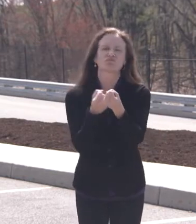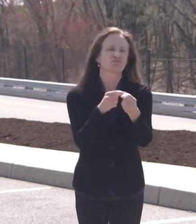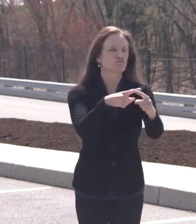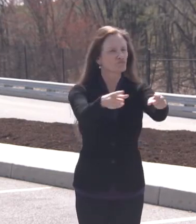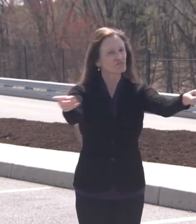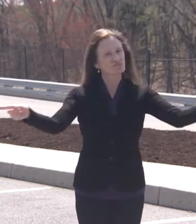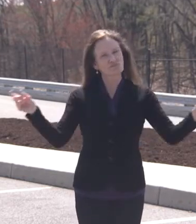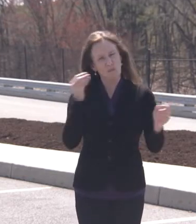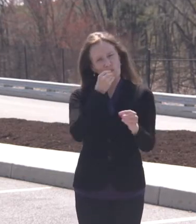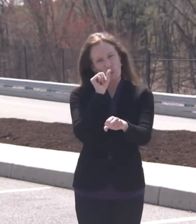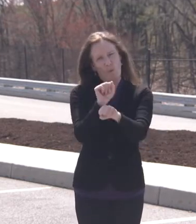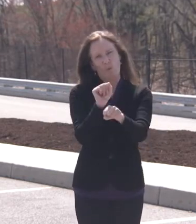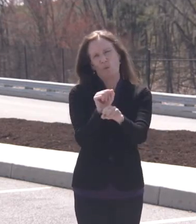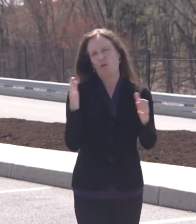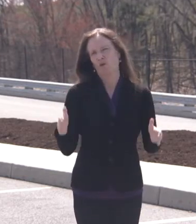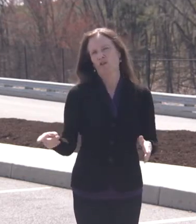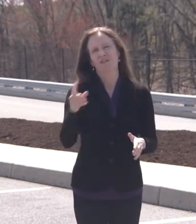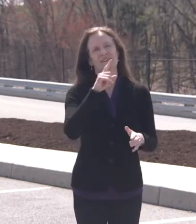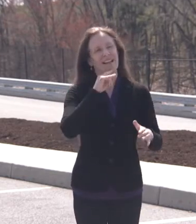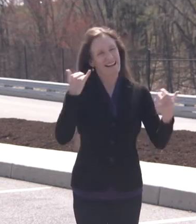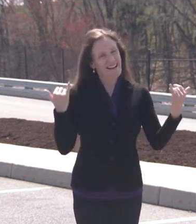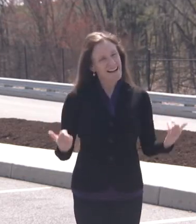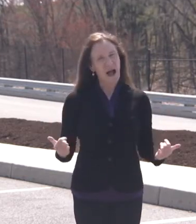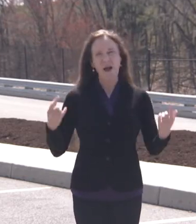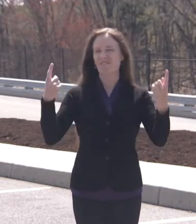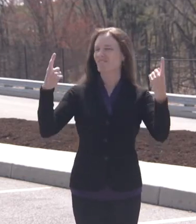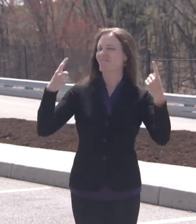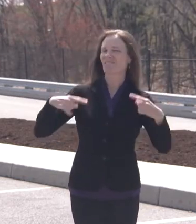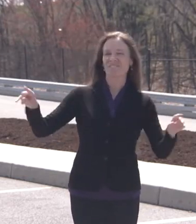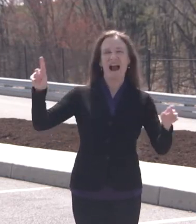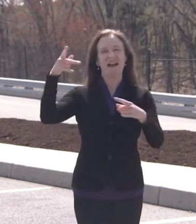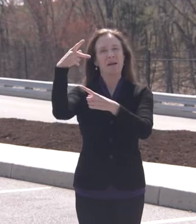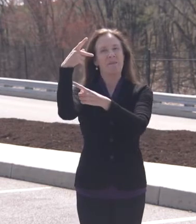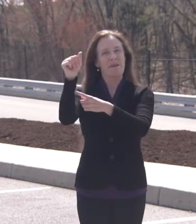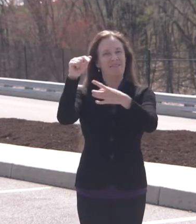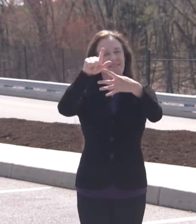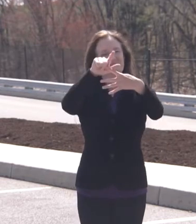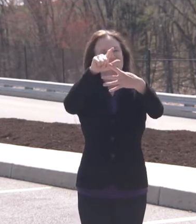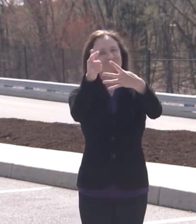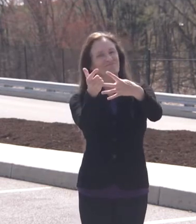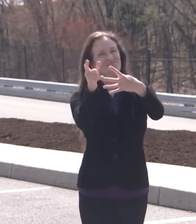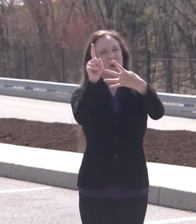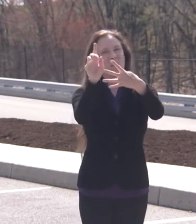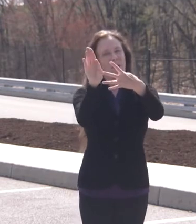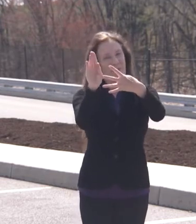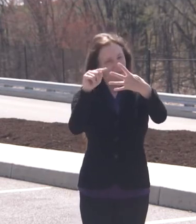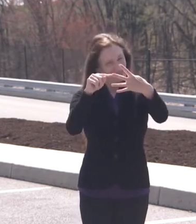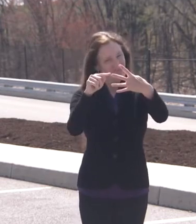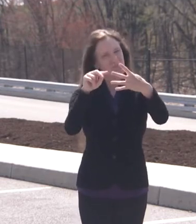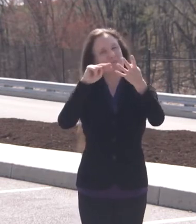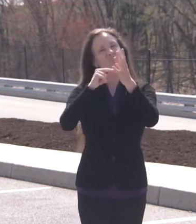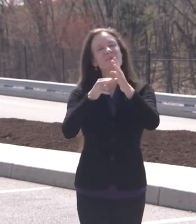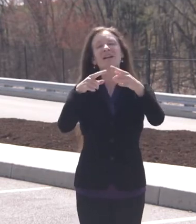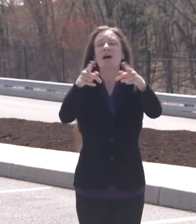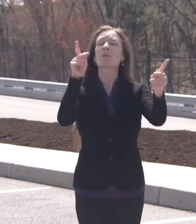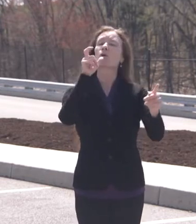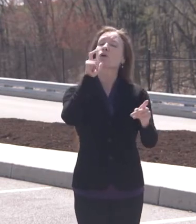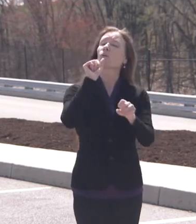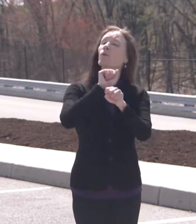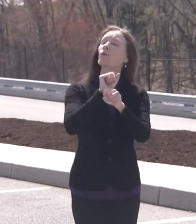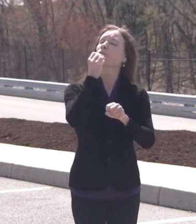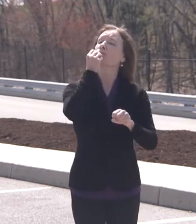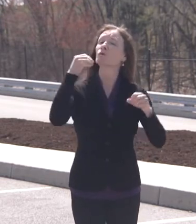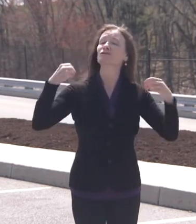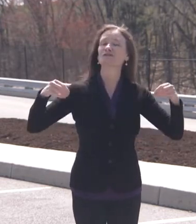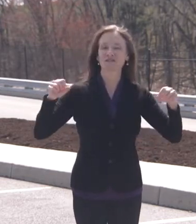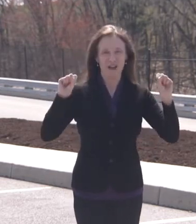that Pennsylvania is now able to expand eligibility to protect the same workers who have done so much to protect their neighbors every day for the past